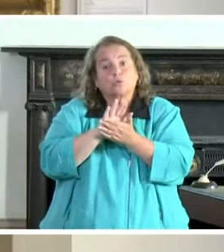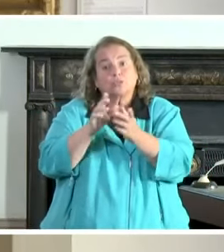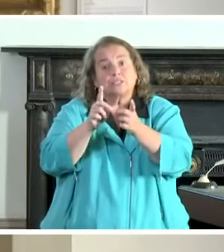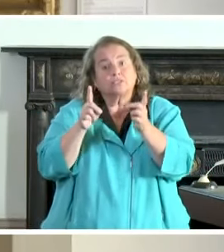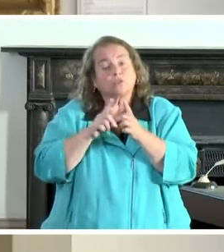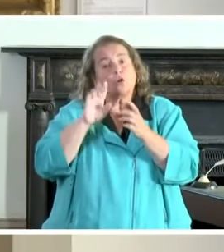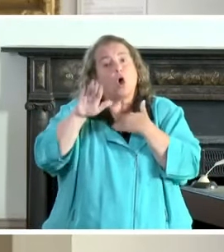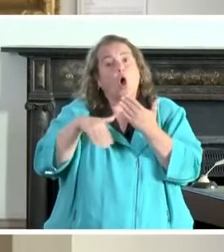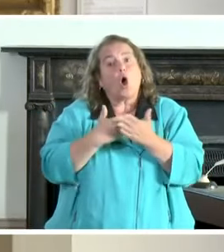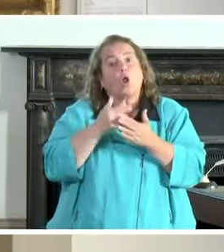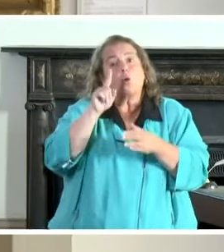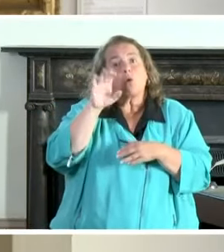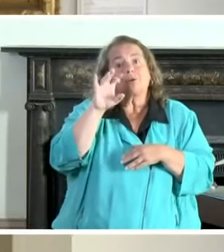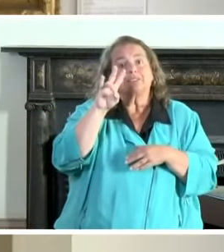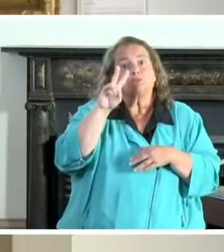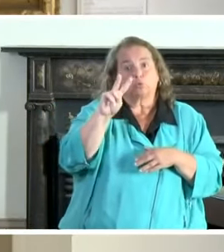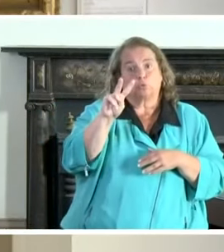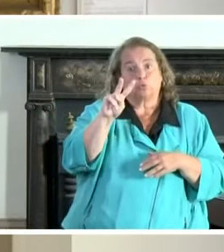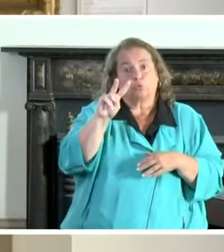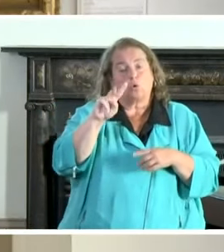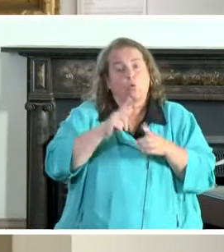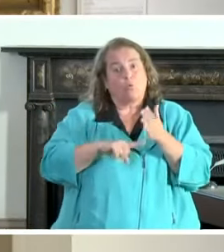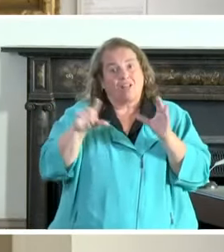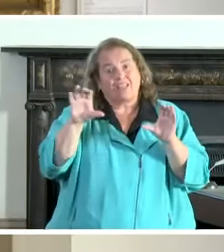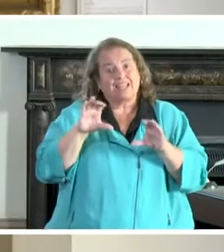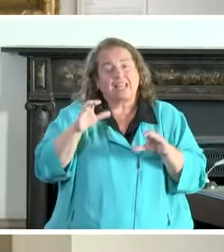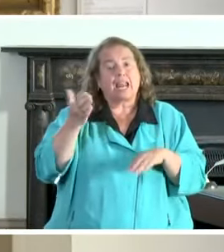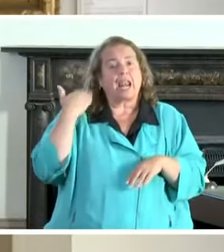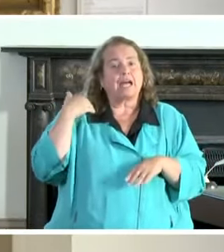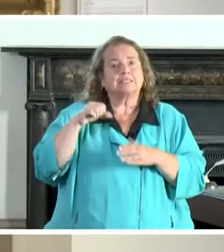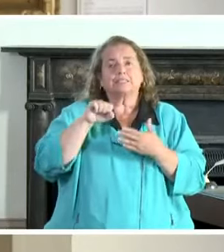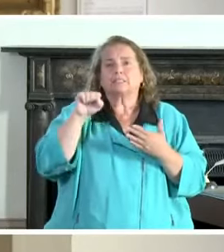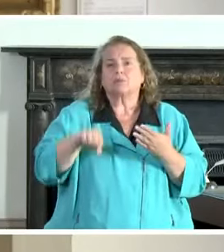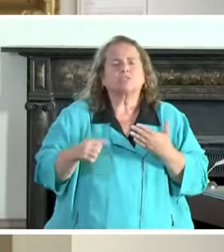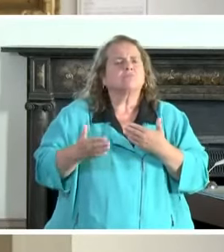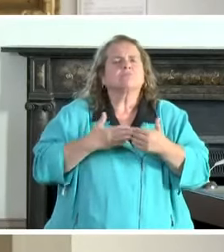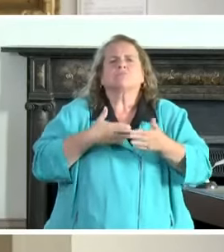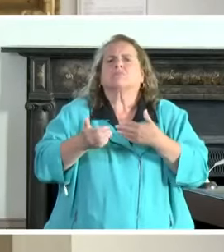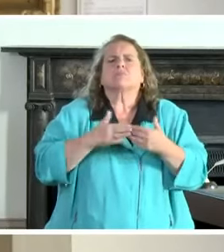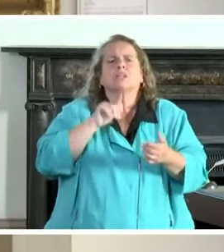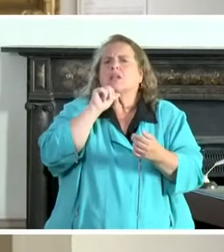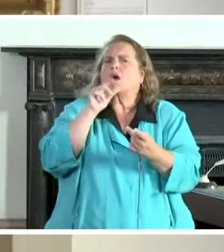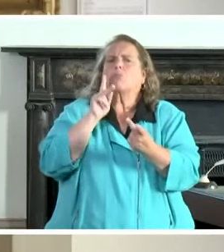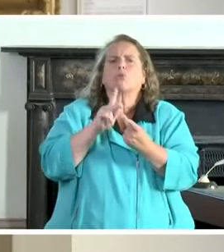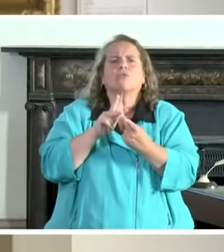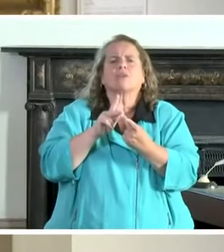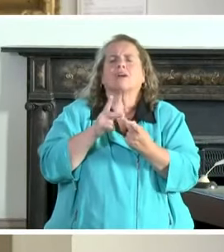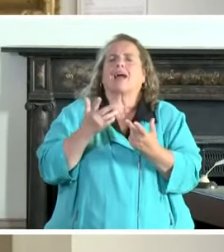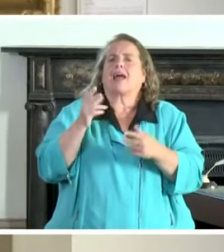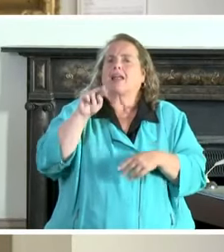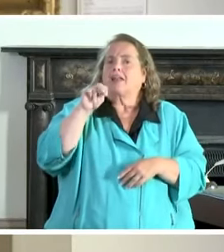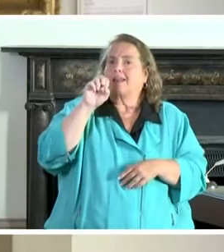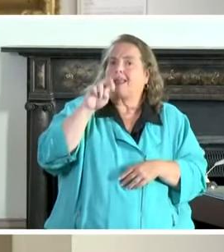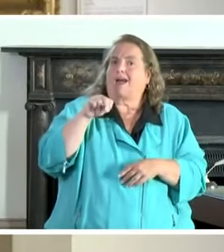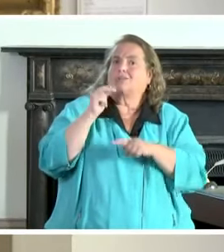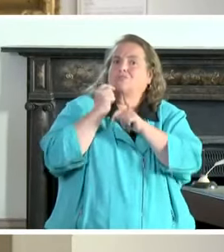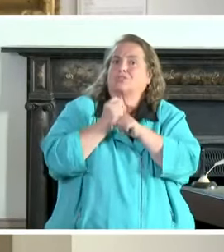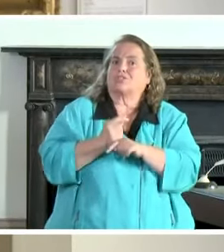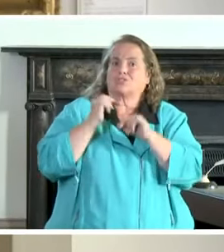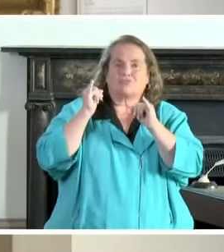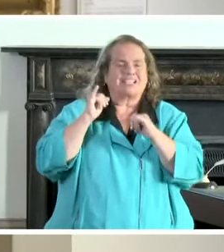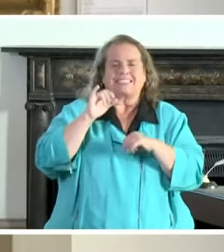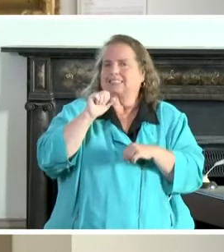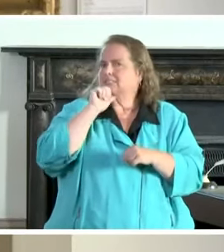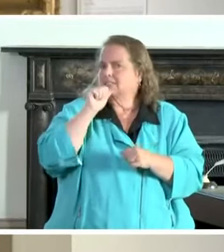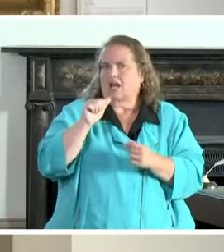172 of them what they did last semester even though it was imperfect and even though non-traditional instruction is imperfect